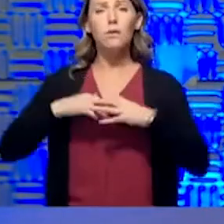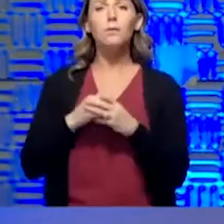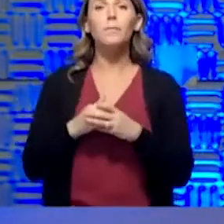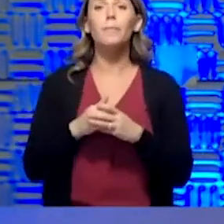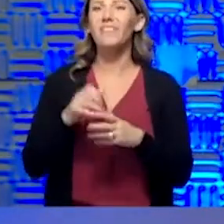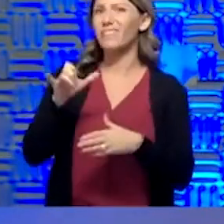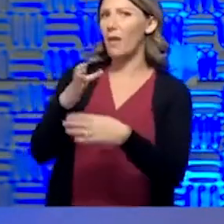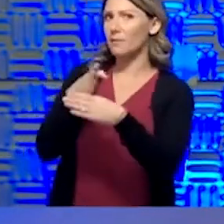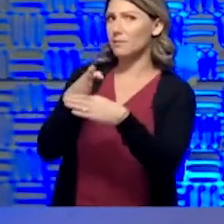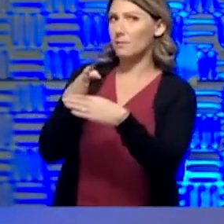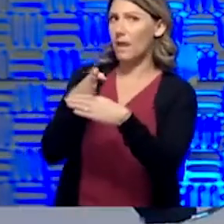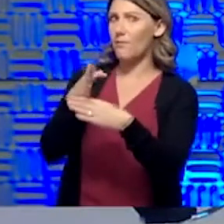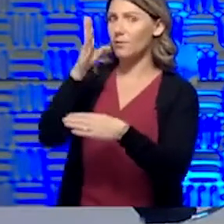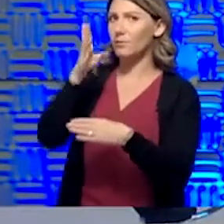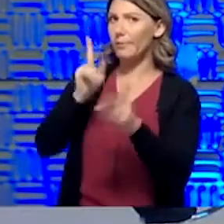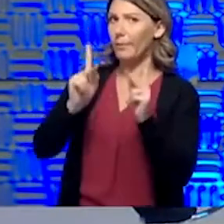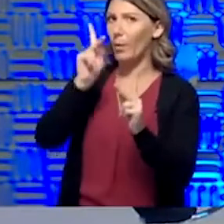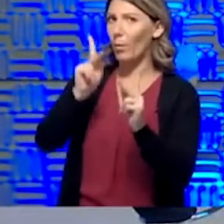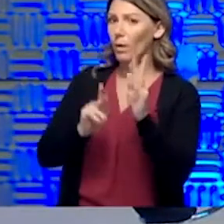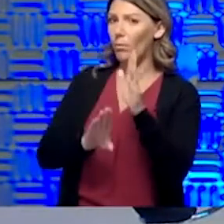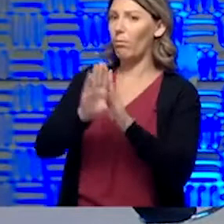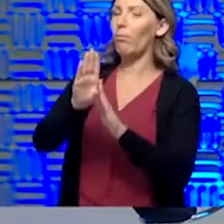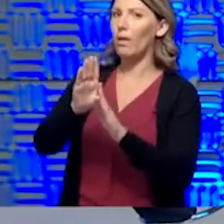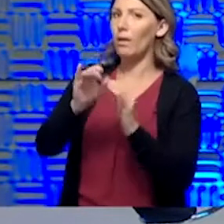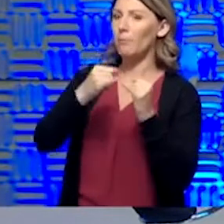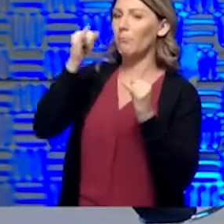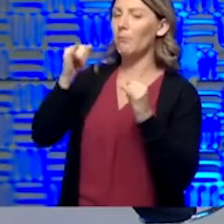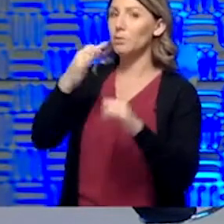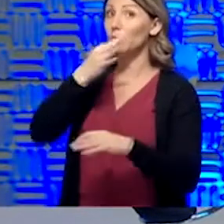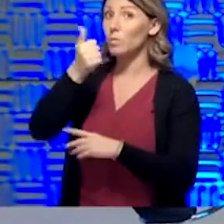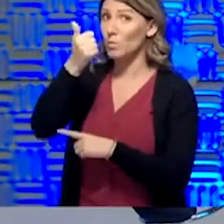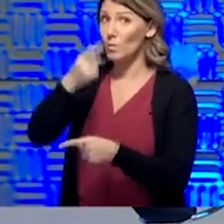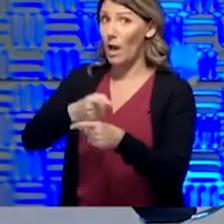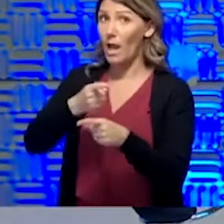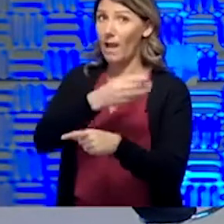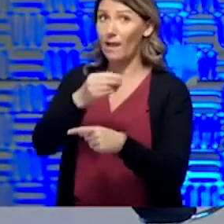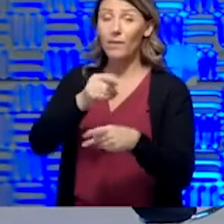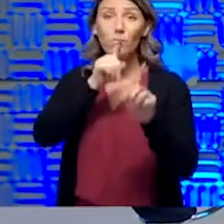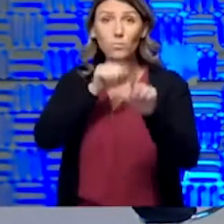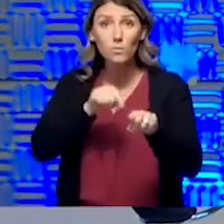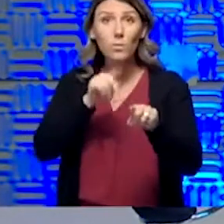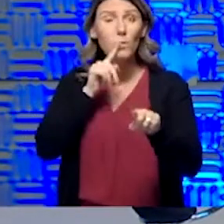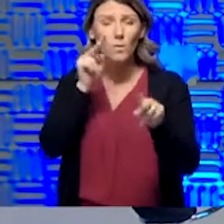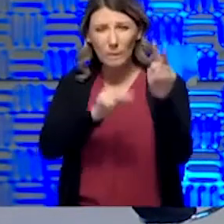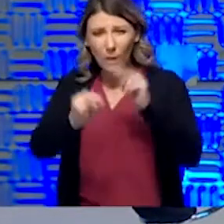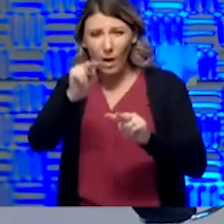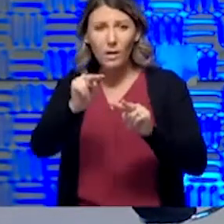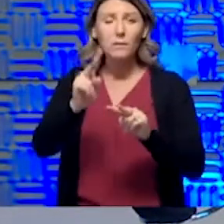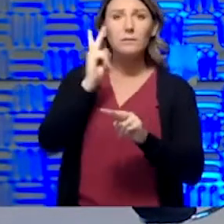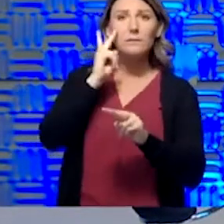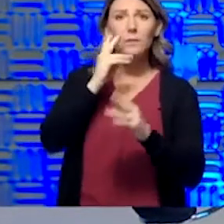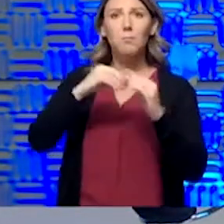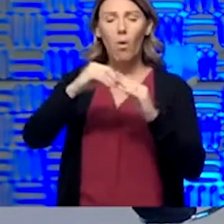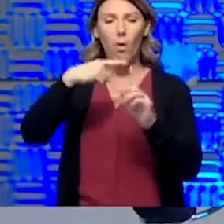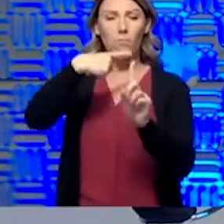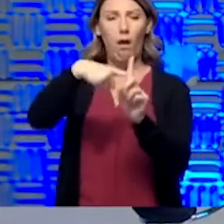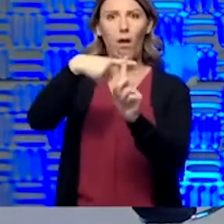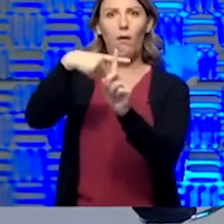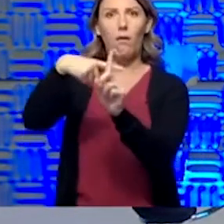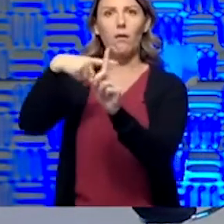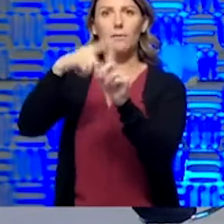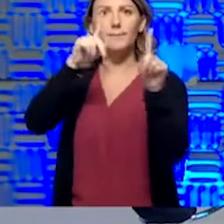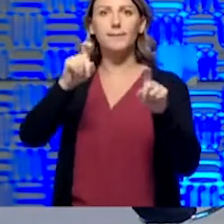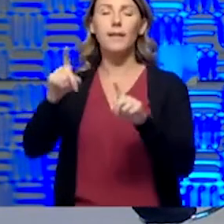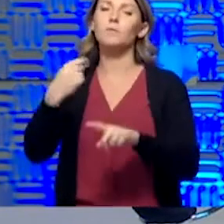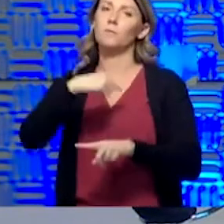and so people will start to peak sooner than that. I think as a result of it, and you're watching those, and you're seeing more positive tests, Secretary Norman, we'll